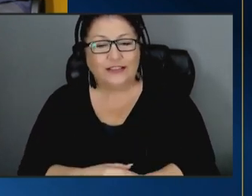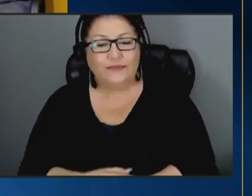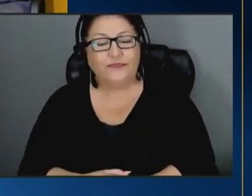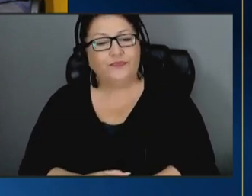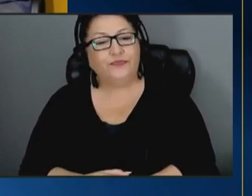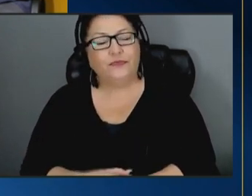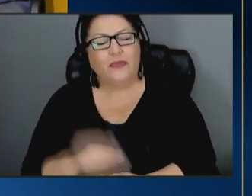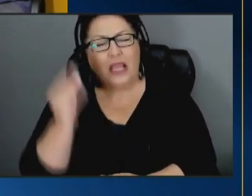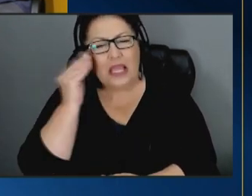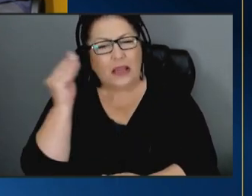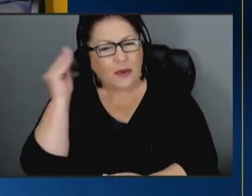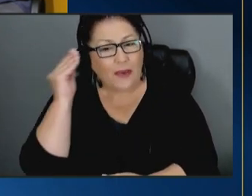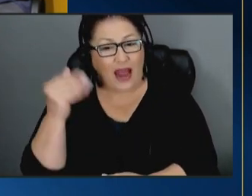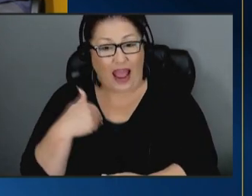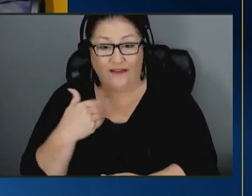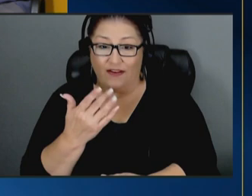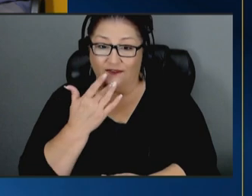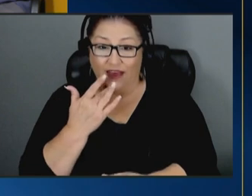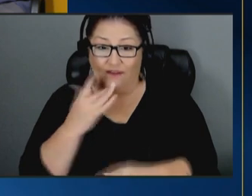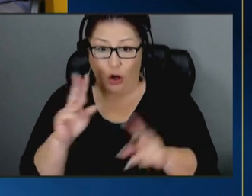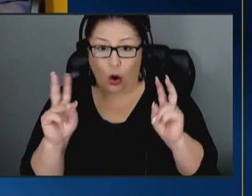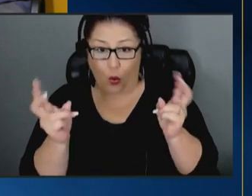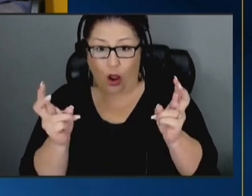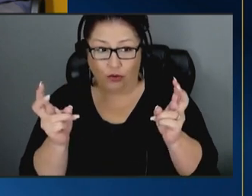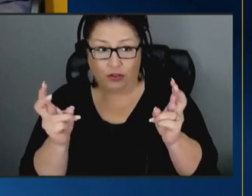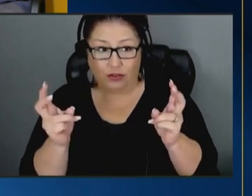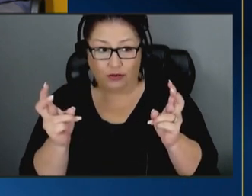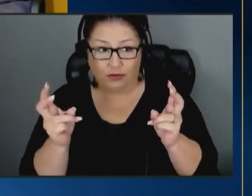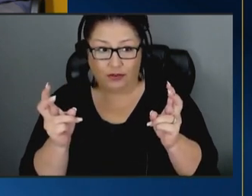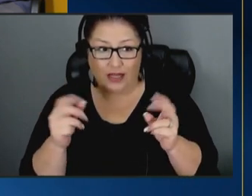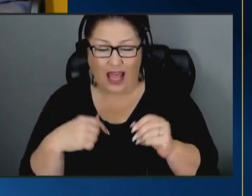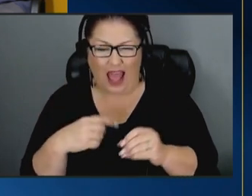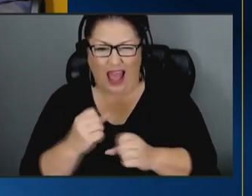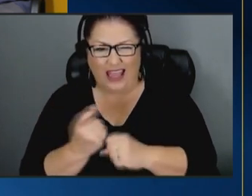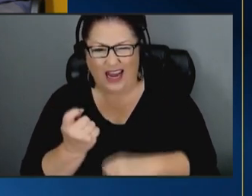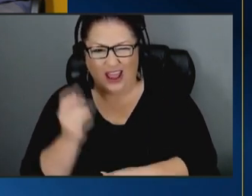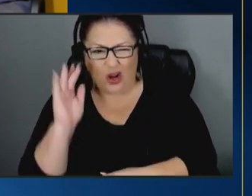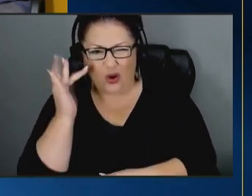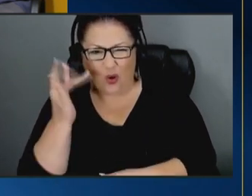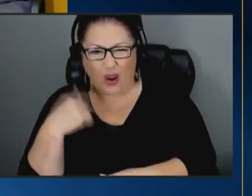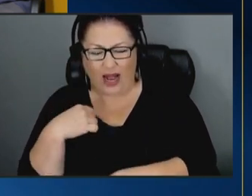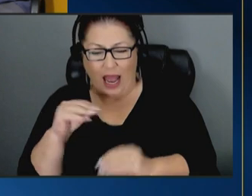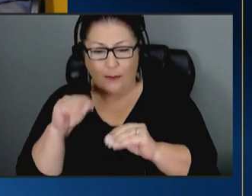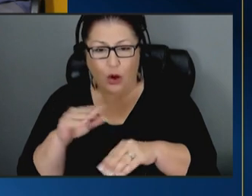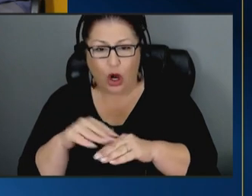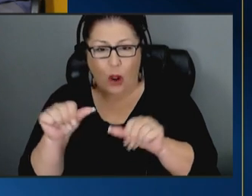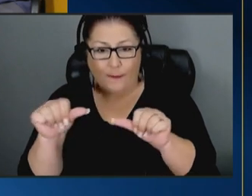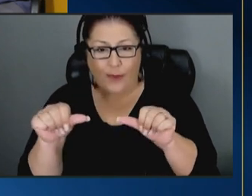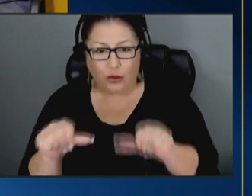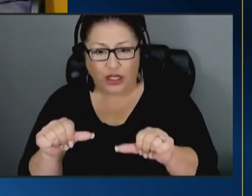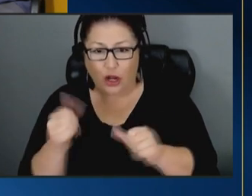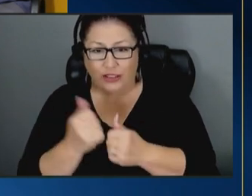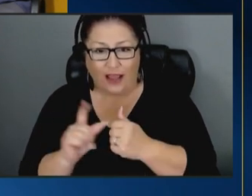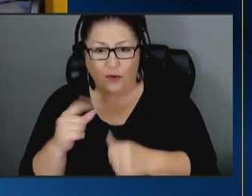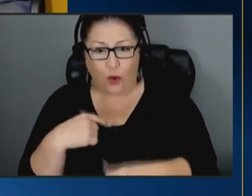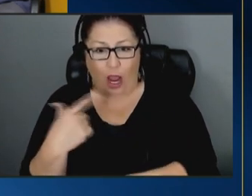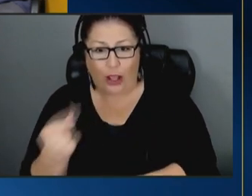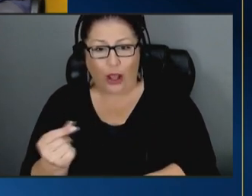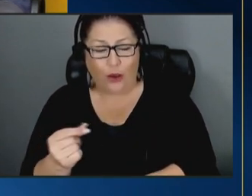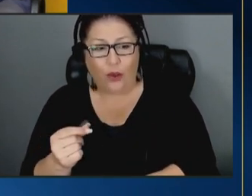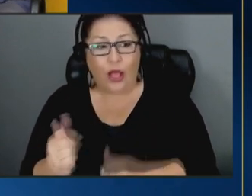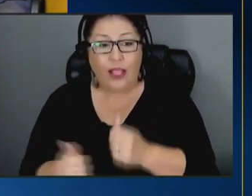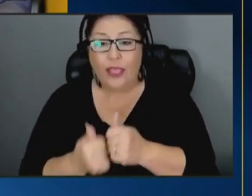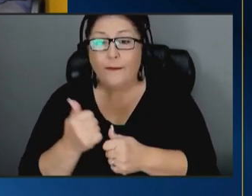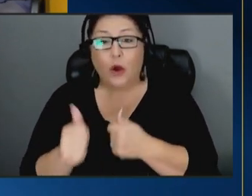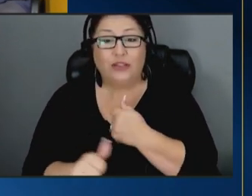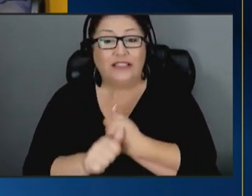keep in mind i have a favorite quote so i get a little annoying with this because i put it on post-it notes everywhere i go uh the most dangerous